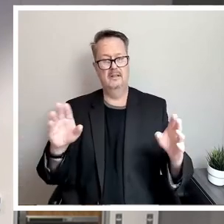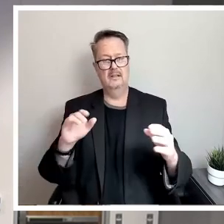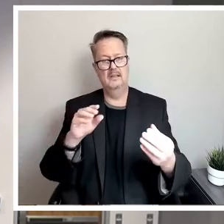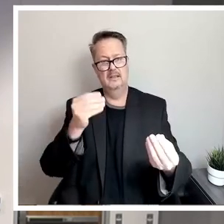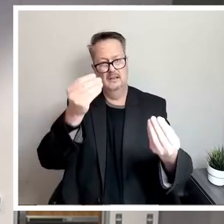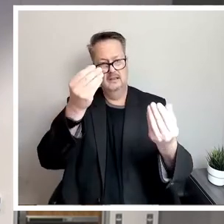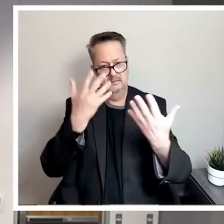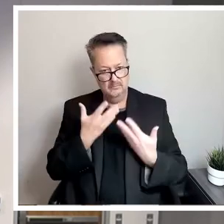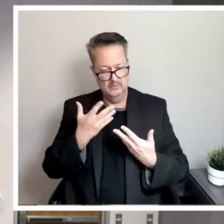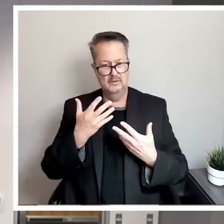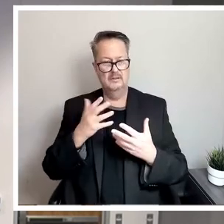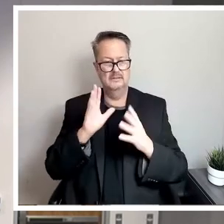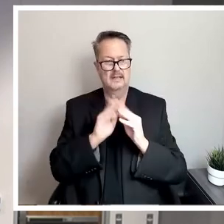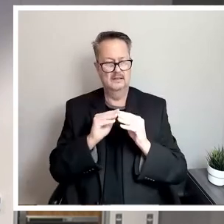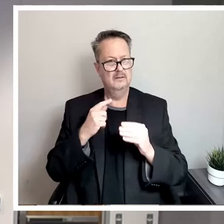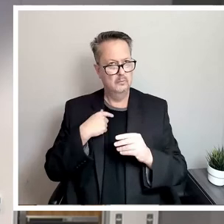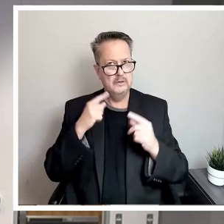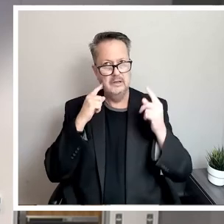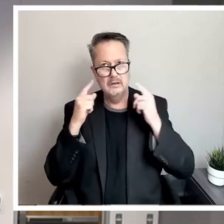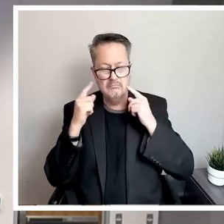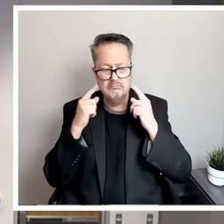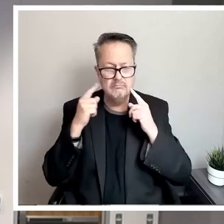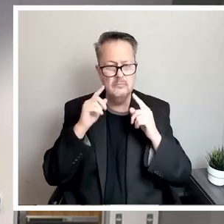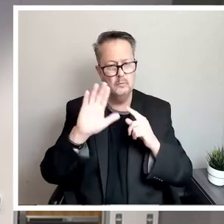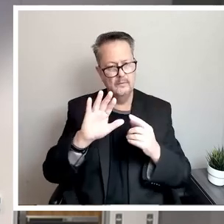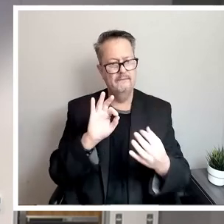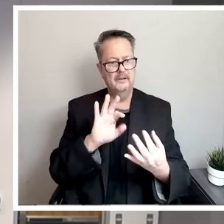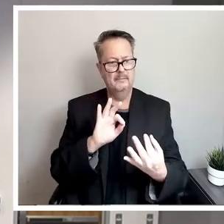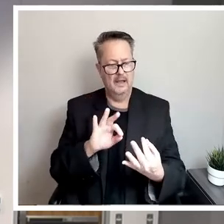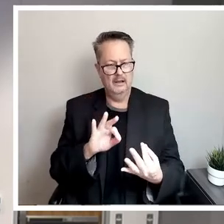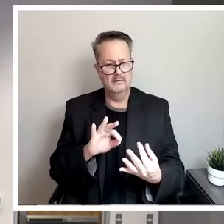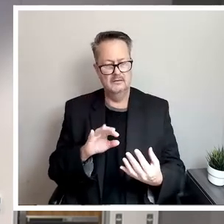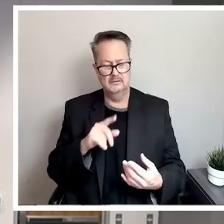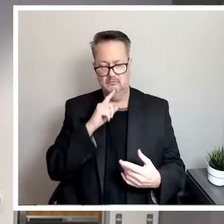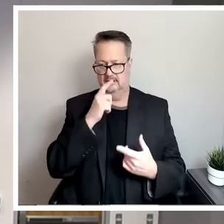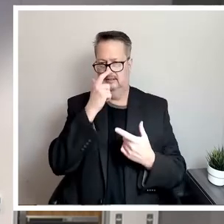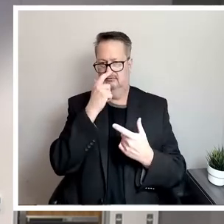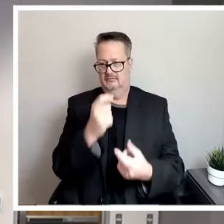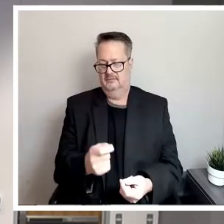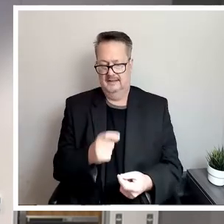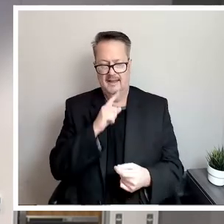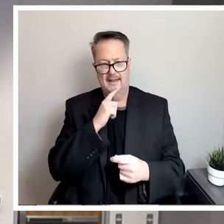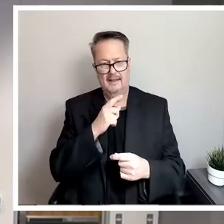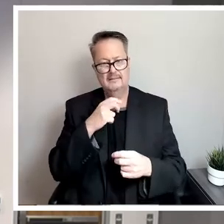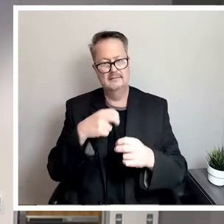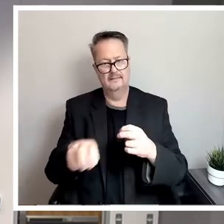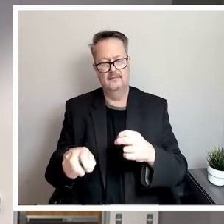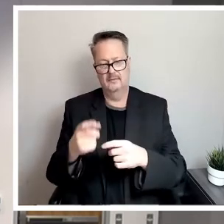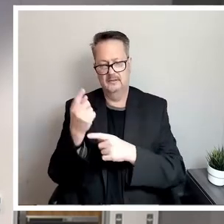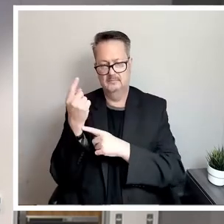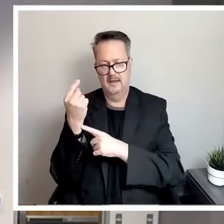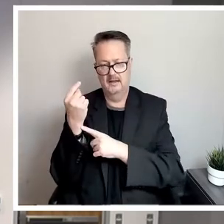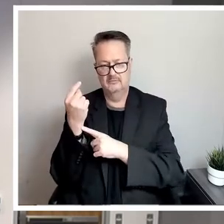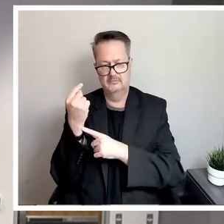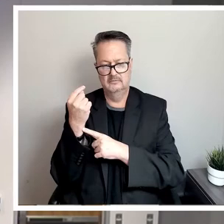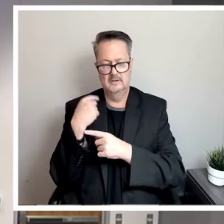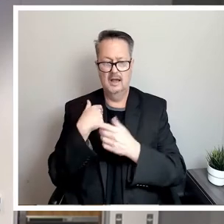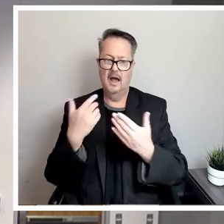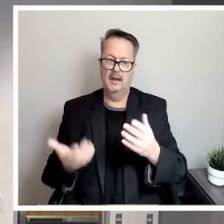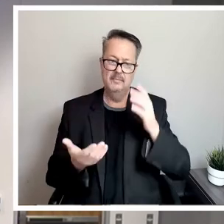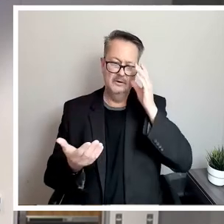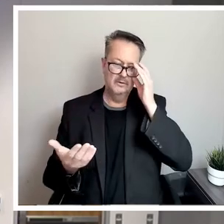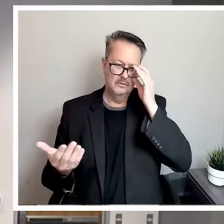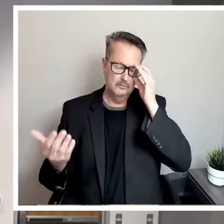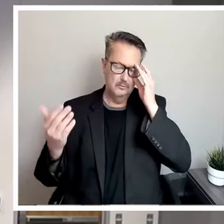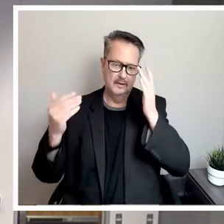feedback. It's been really interesting and really difficult this past year. And so I'm here to just again, let you